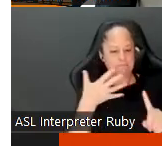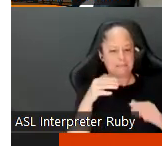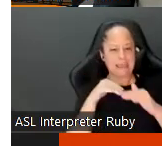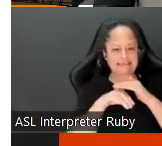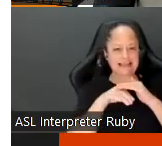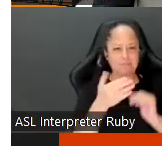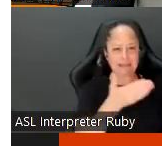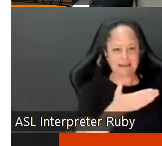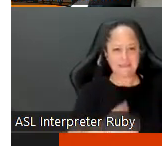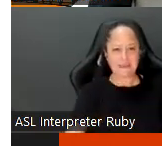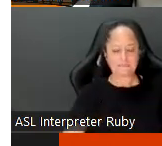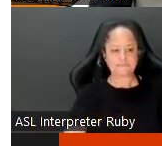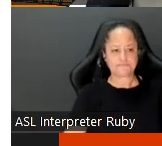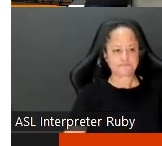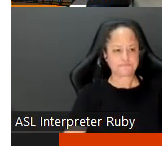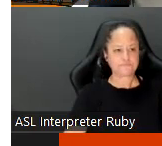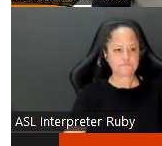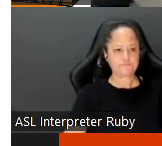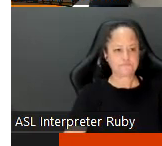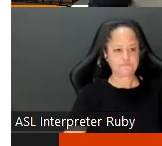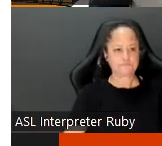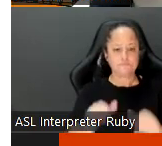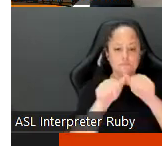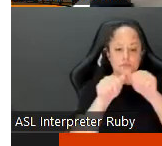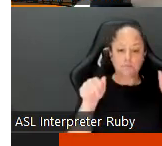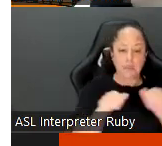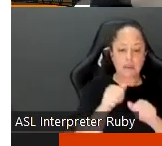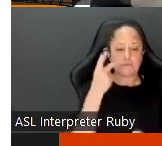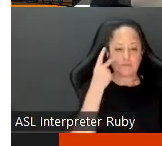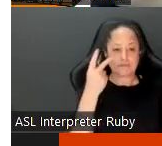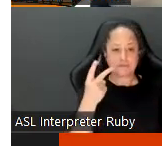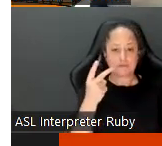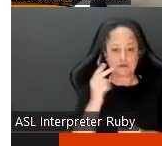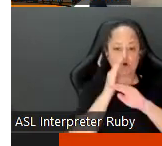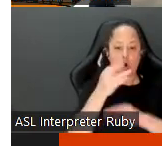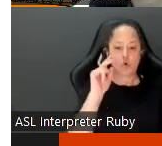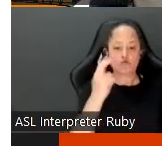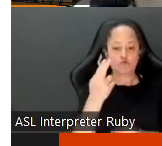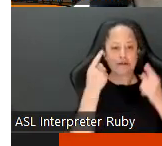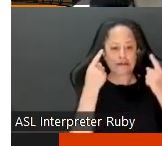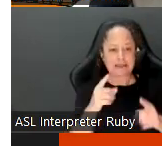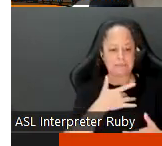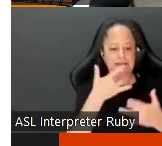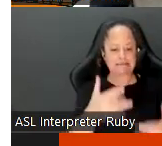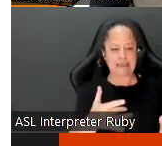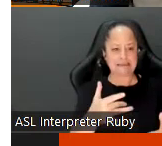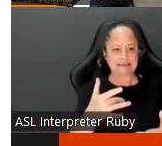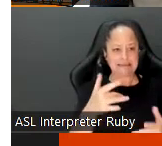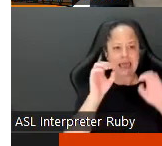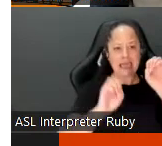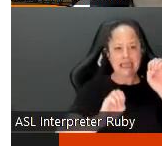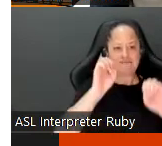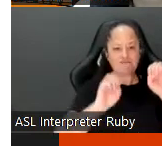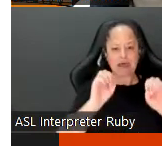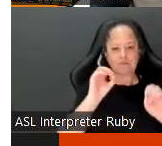um so some areas where we've seen the overreach happen tends to be in very is in the evaluation